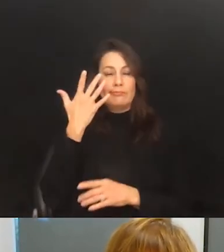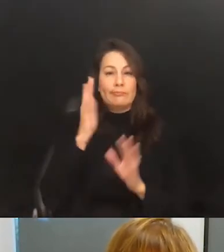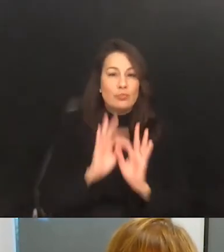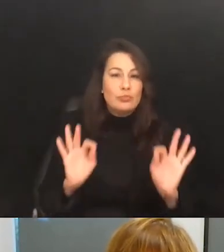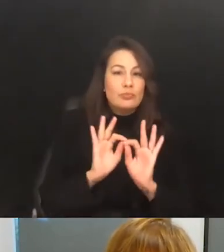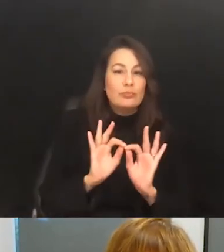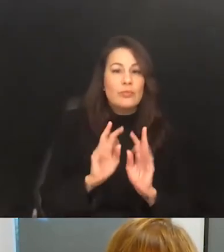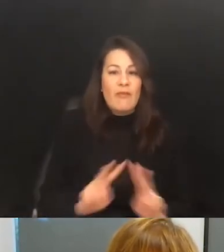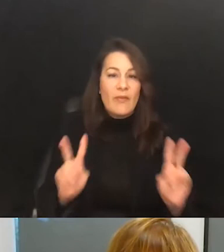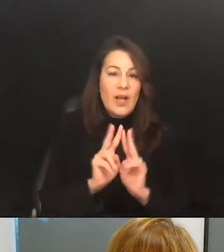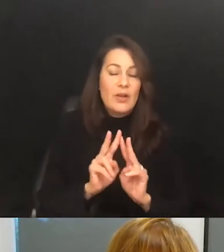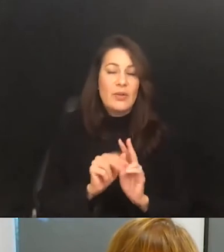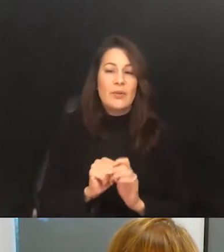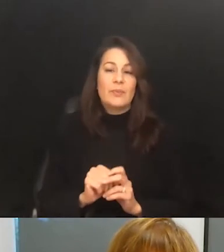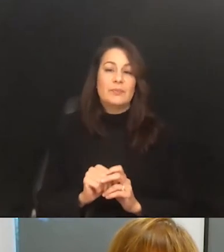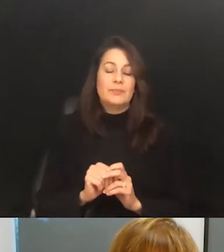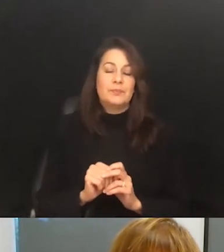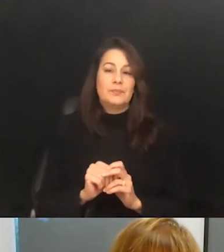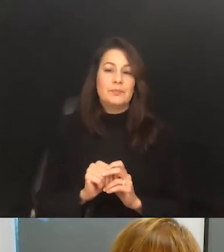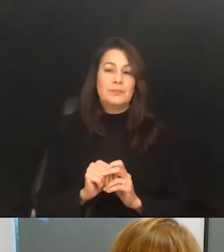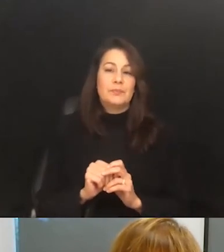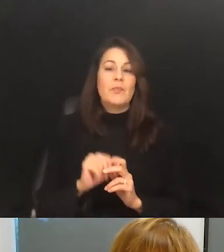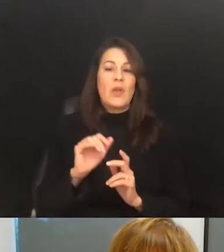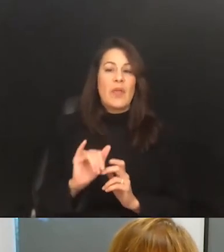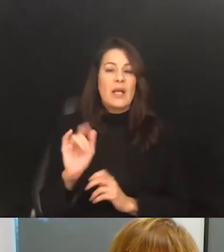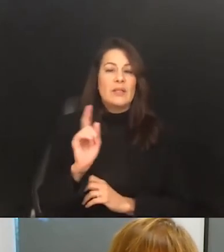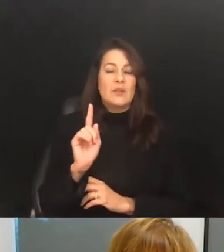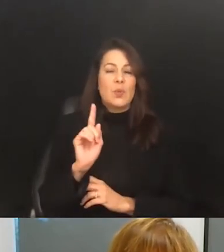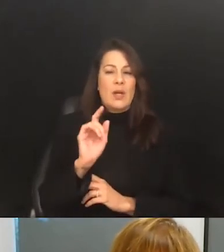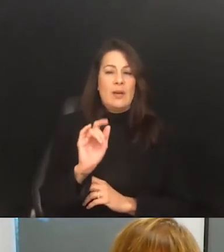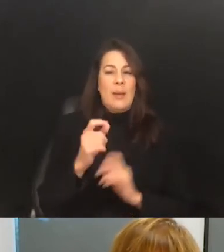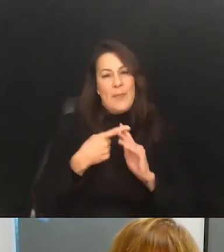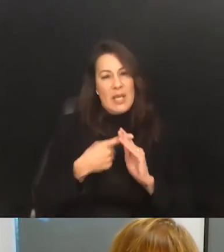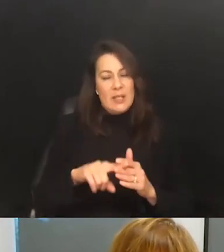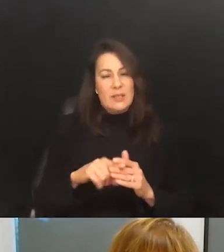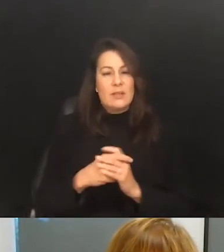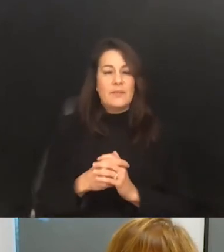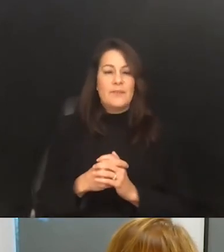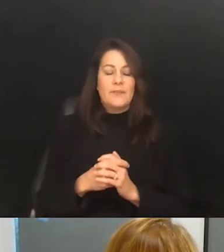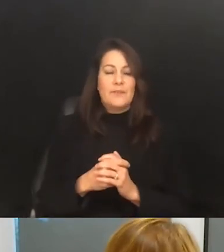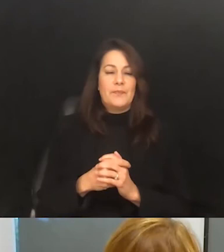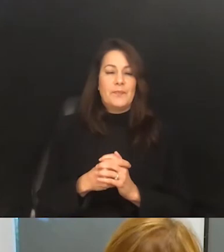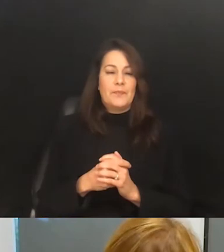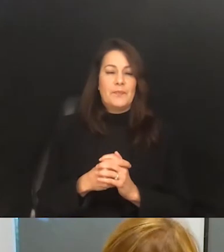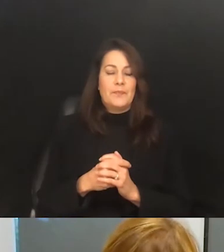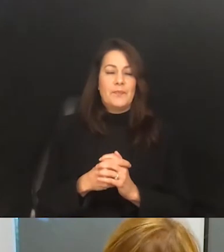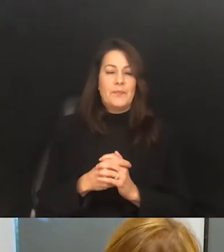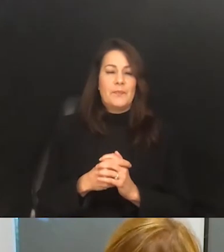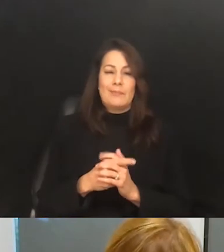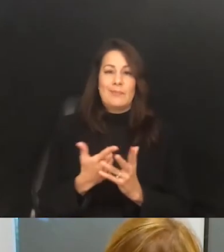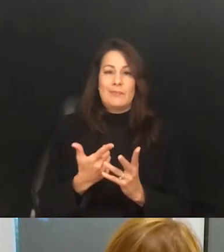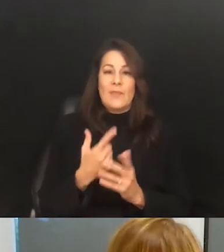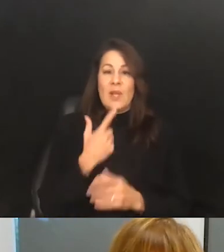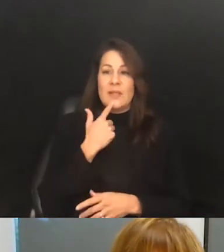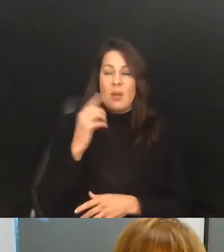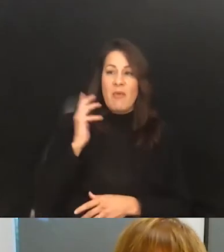value. So I think that's where it begins. And as I said before, indulge me, the